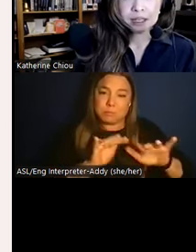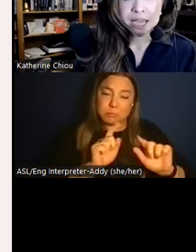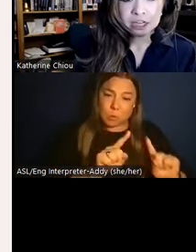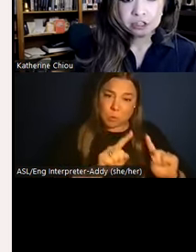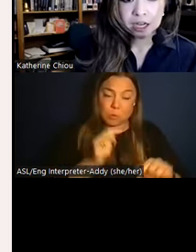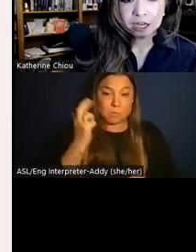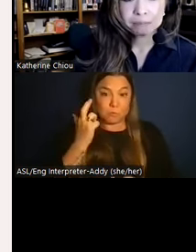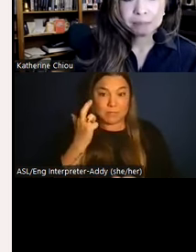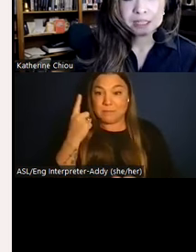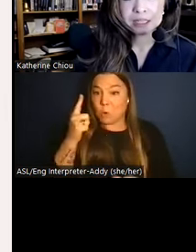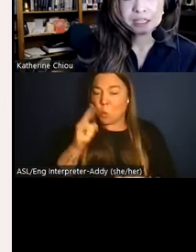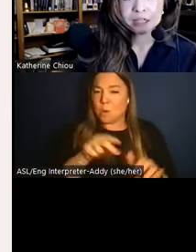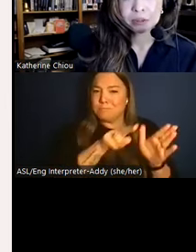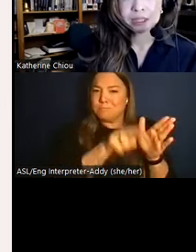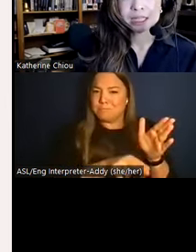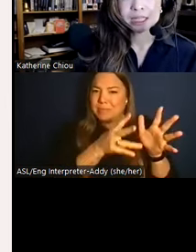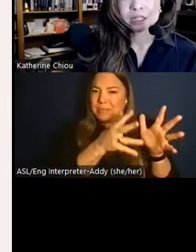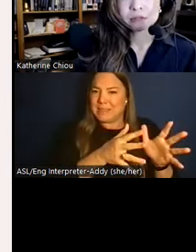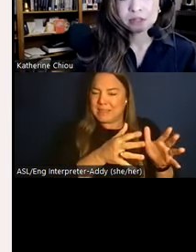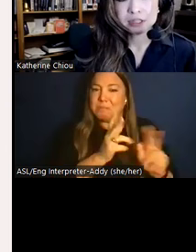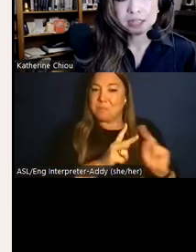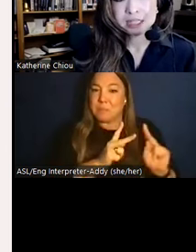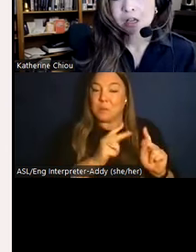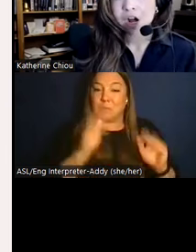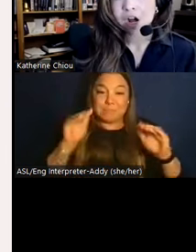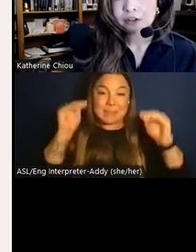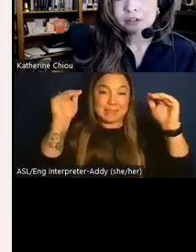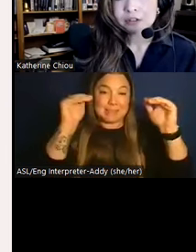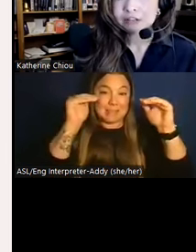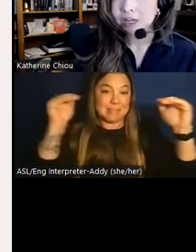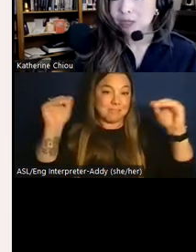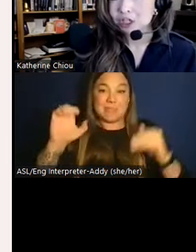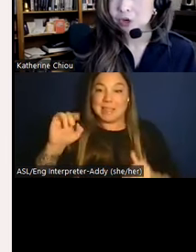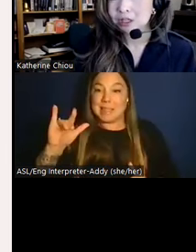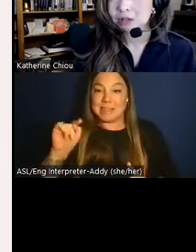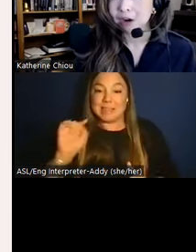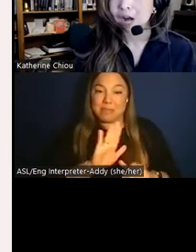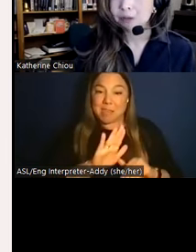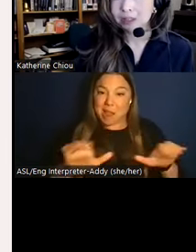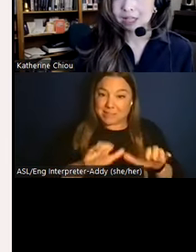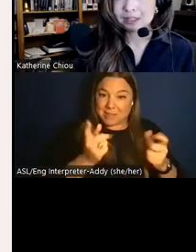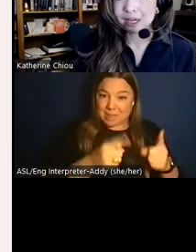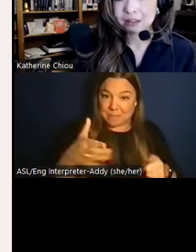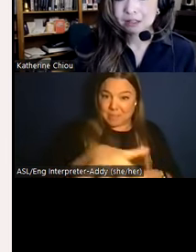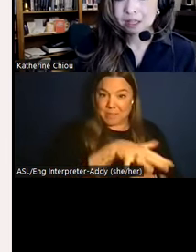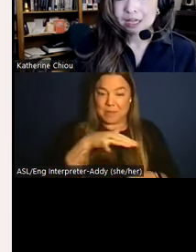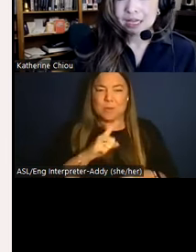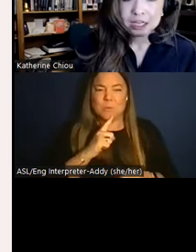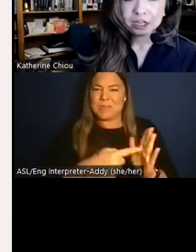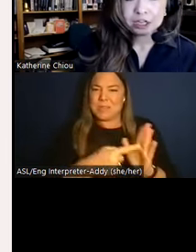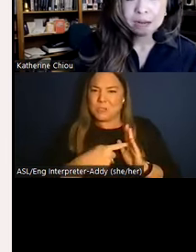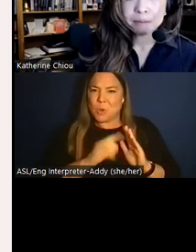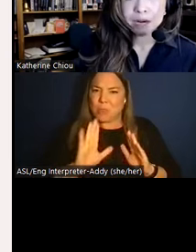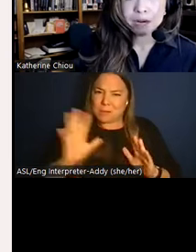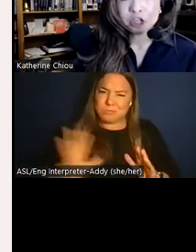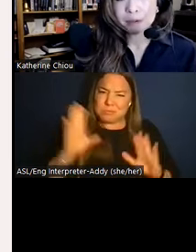This ancient hub bustling with the elite's religious activities offers a really great window into their opulent lifestyle. It's